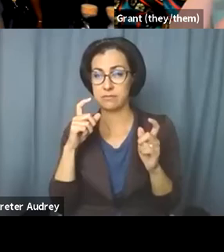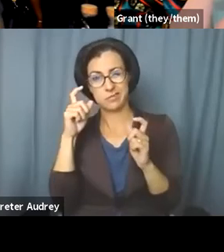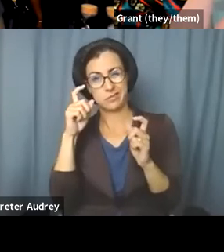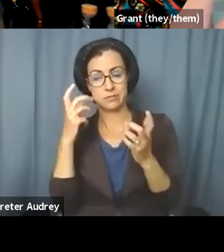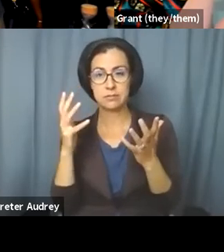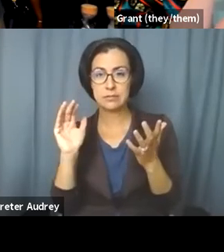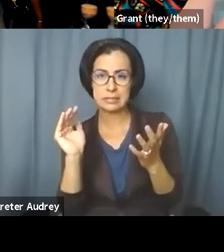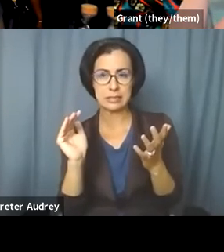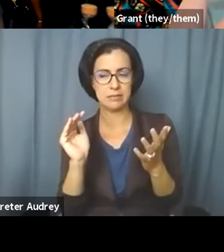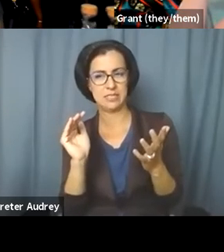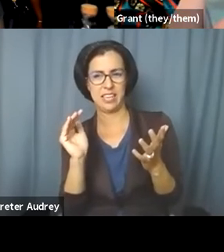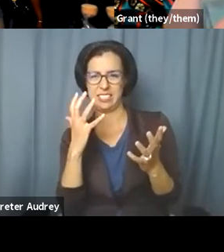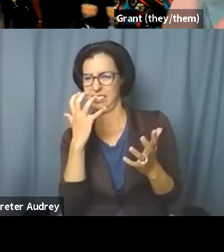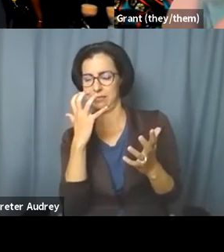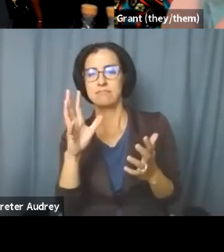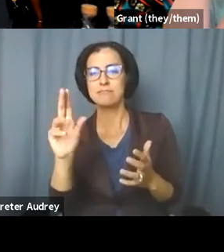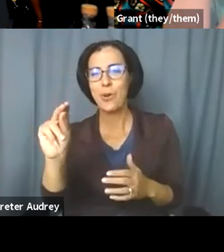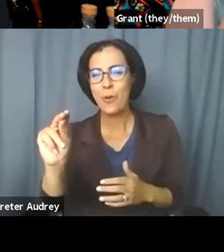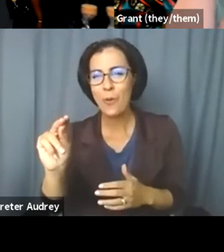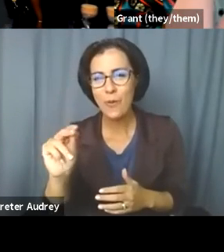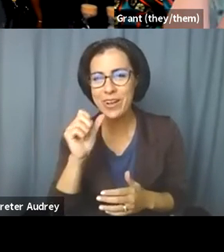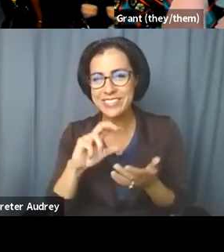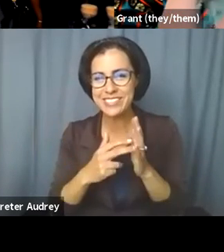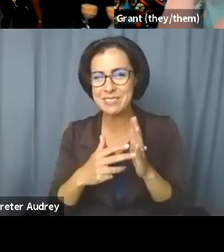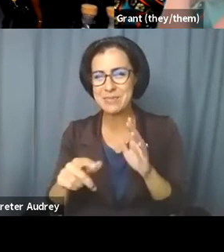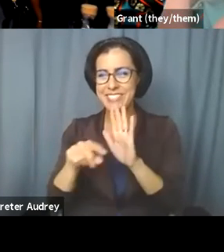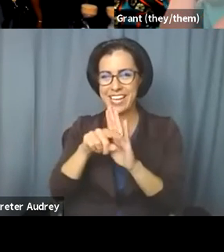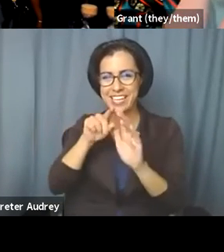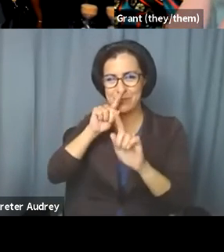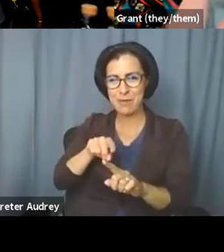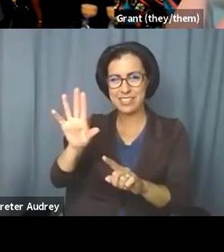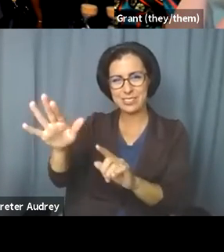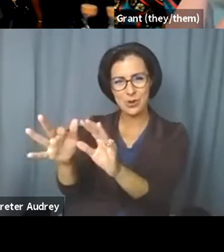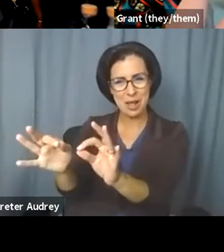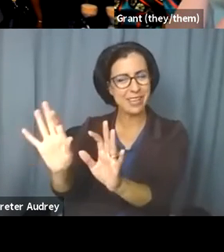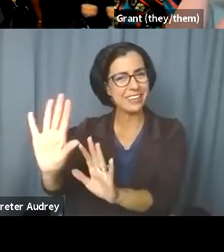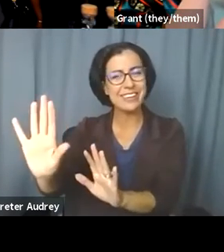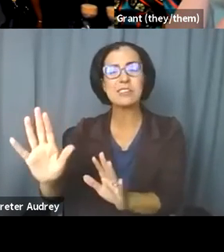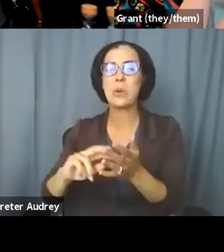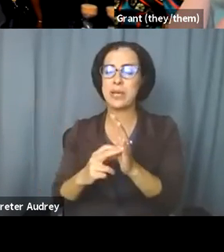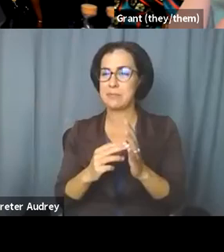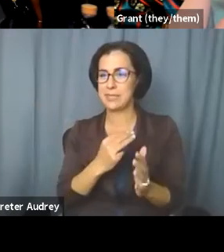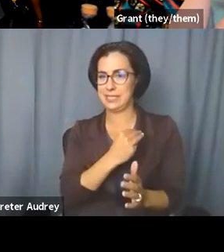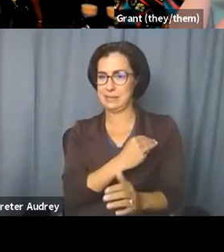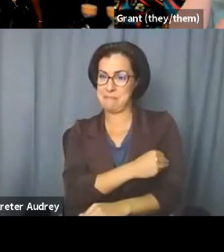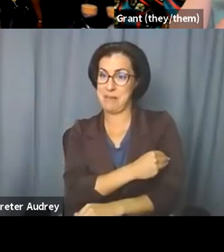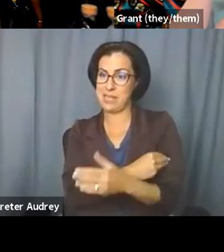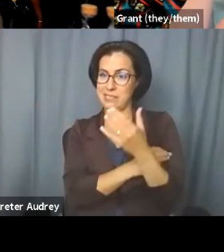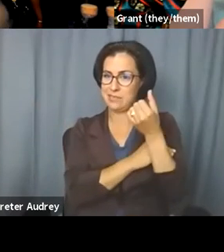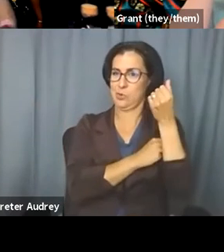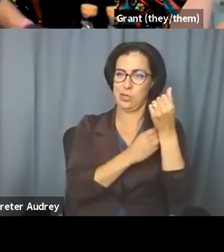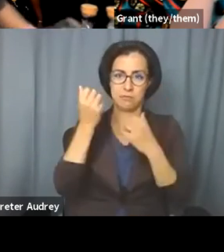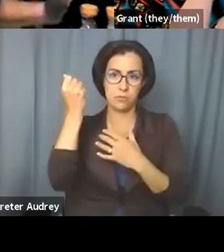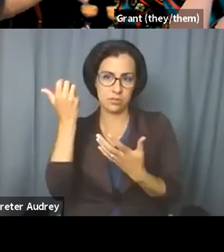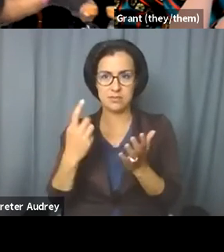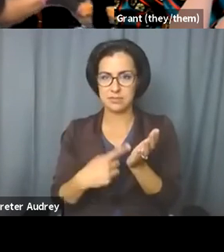I'm not pulling a stank face, it's something you said, I'm pulling, I'm pulling a face because one of my muscles is pulling me. Other than